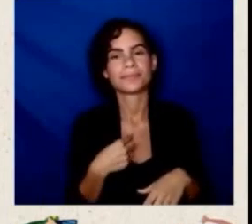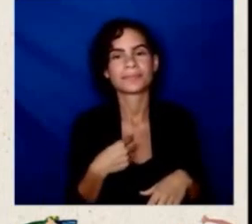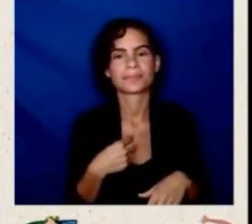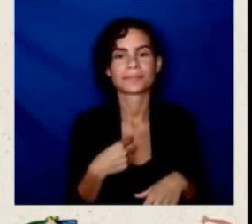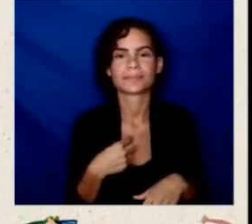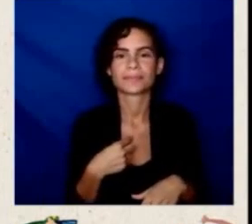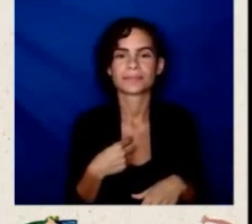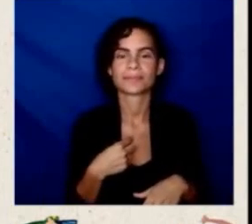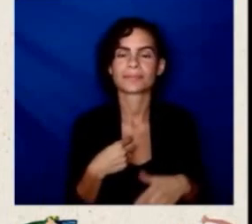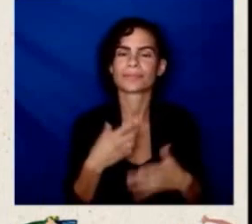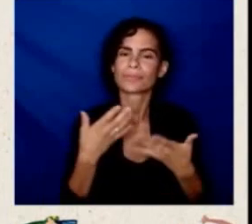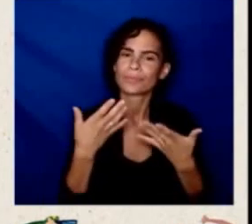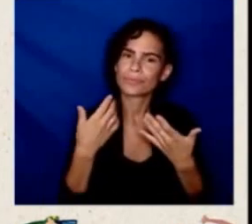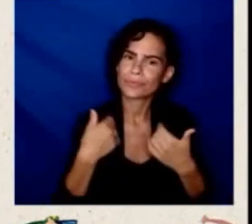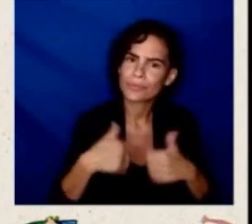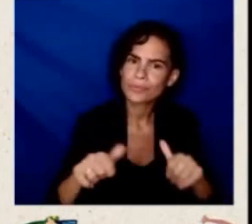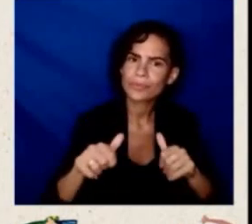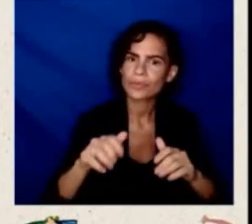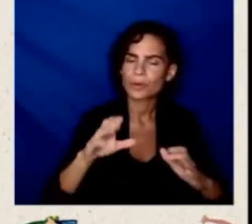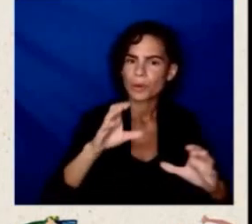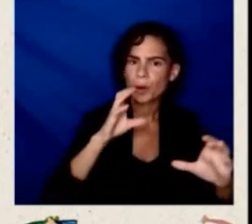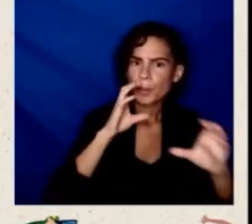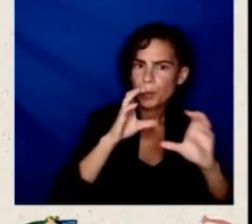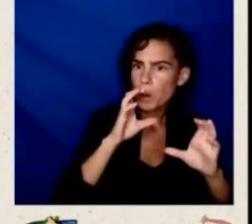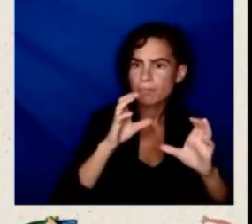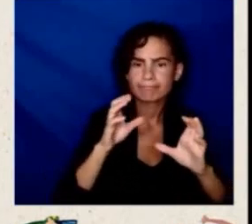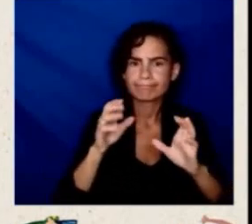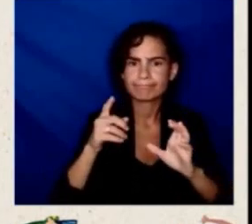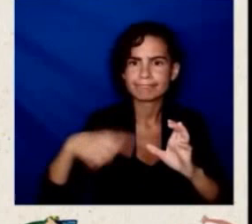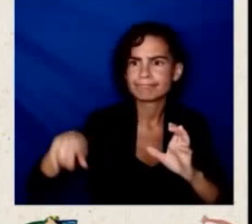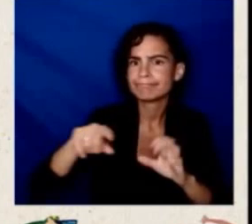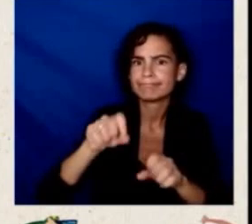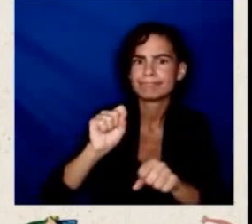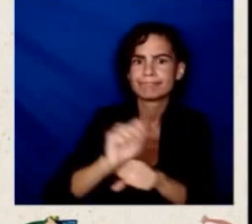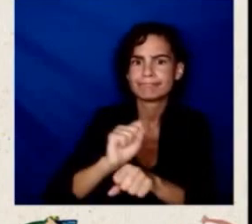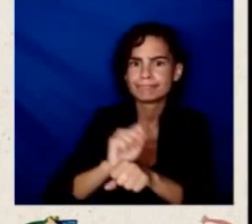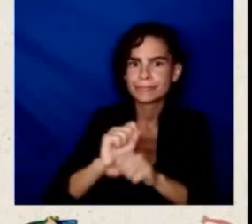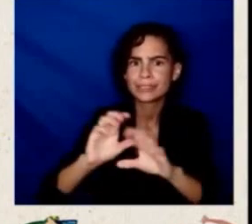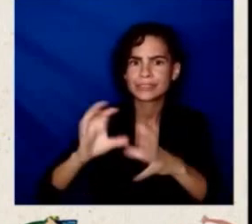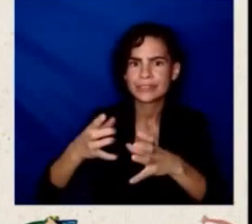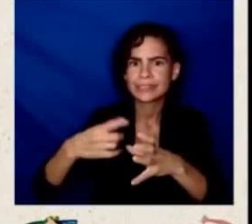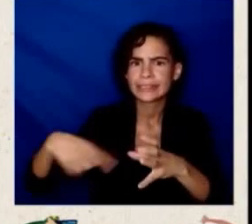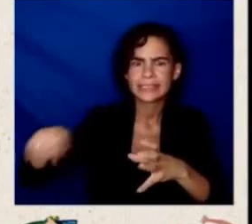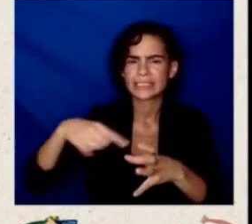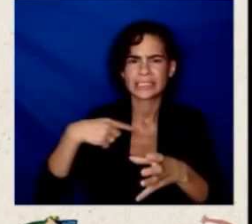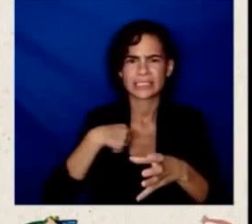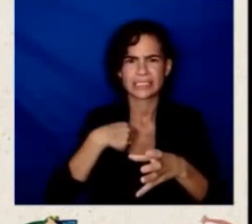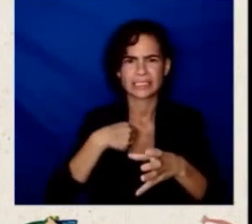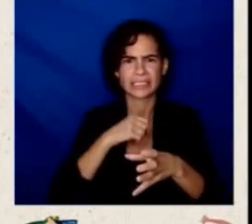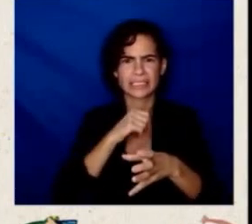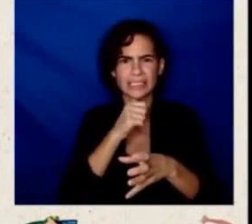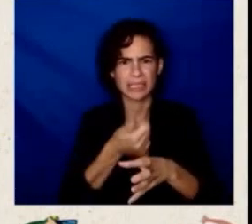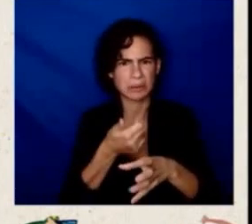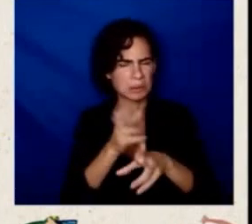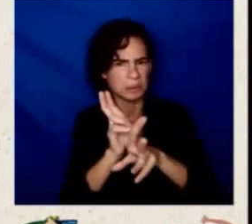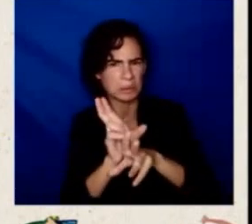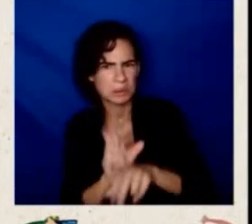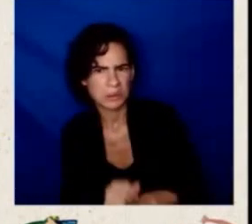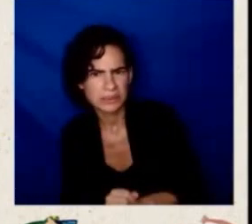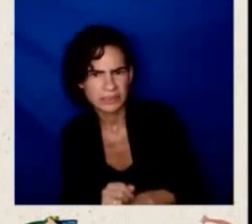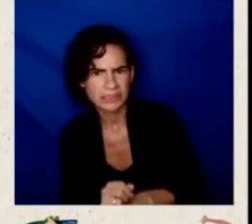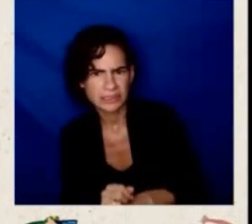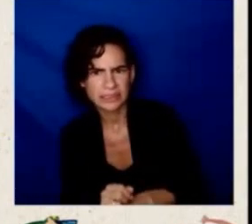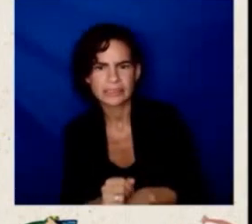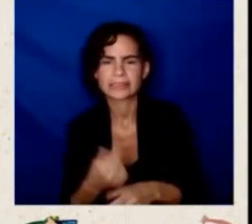workforce that is not accustomed to the emphasis on this personal